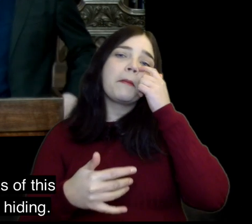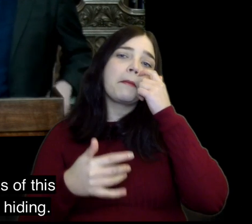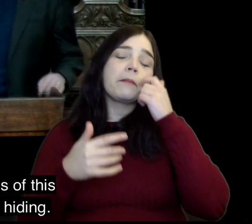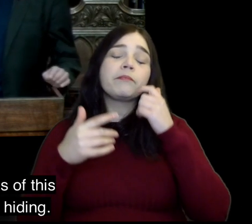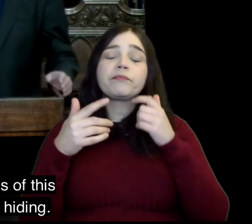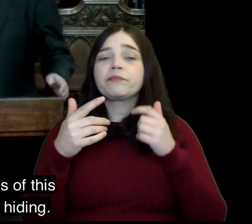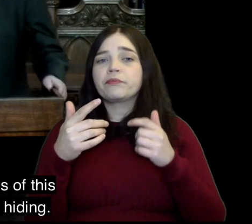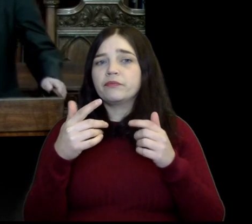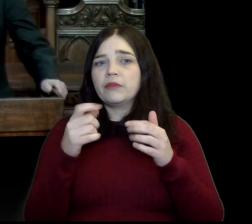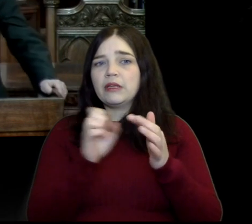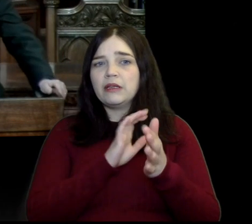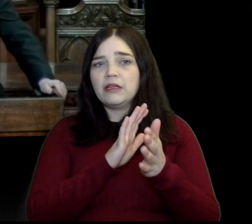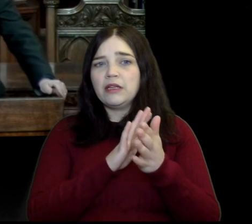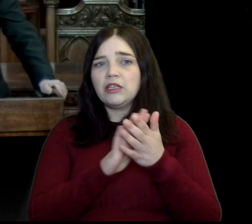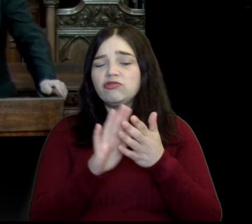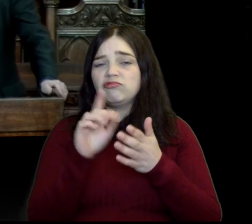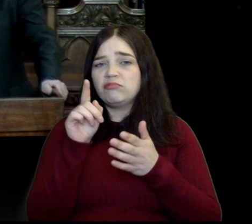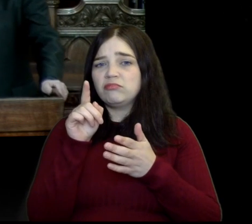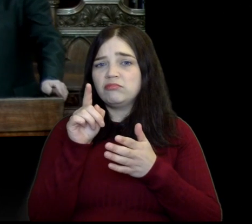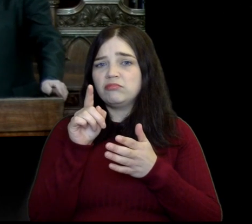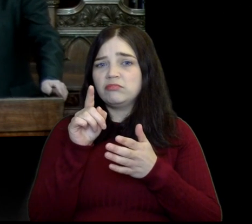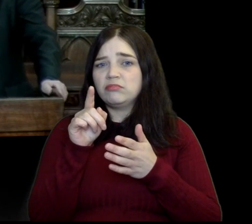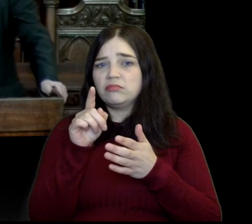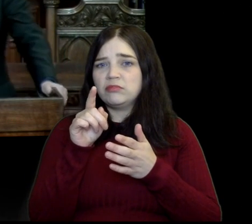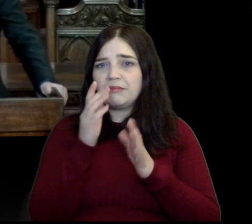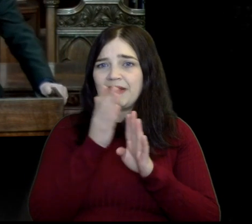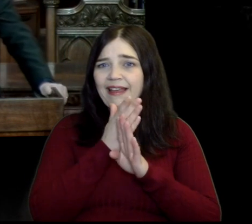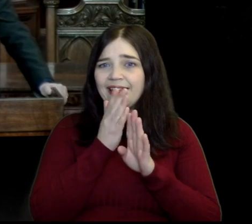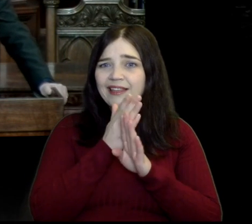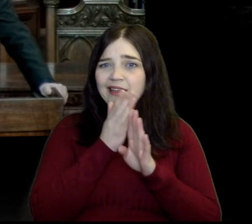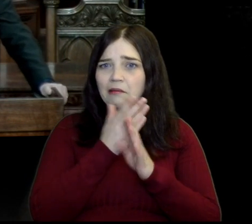of this passage have Elijah